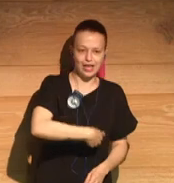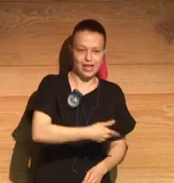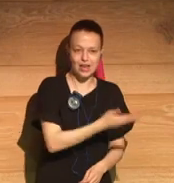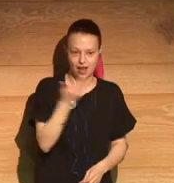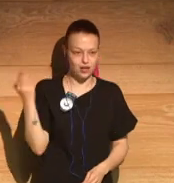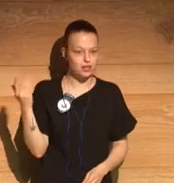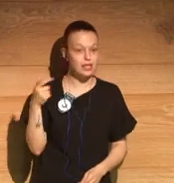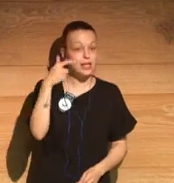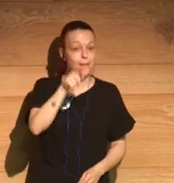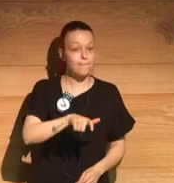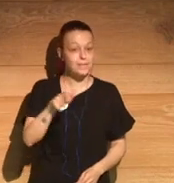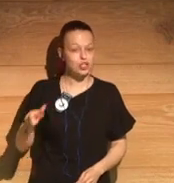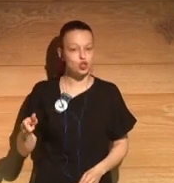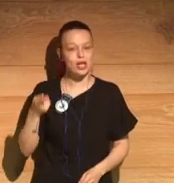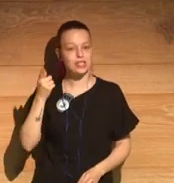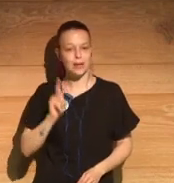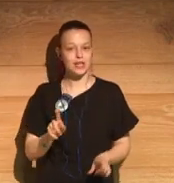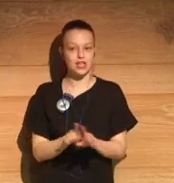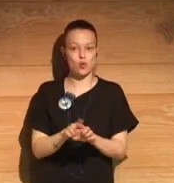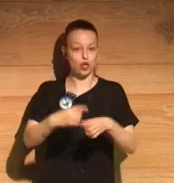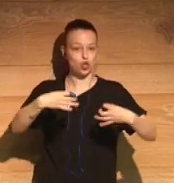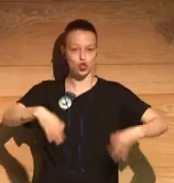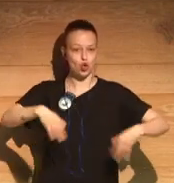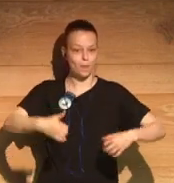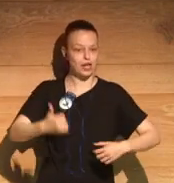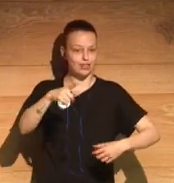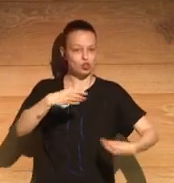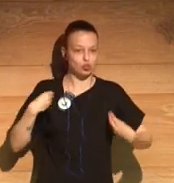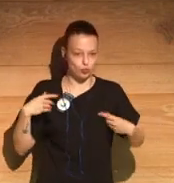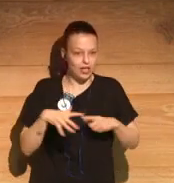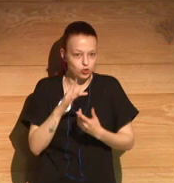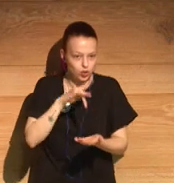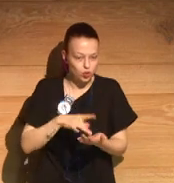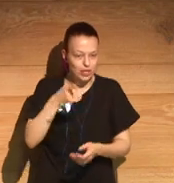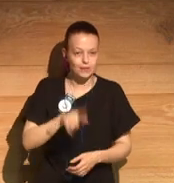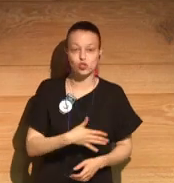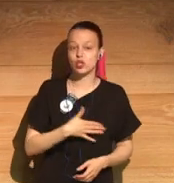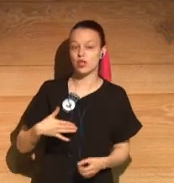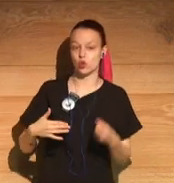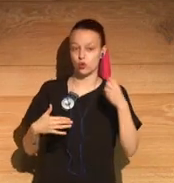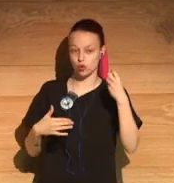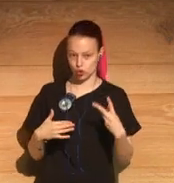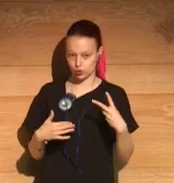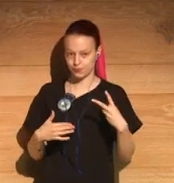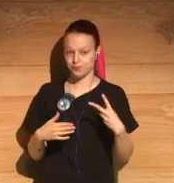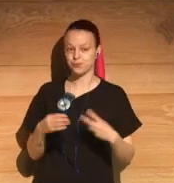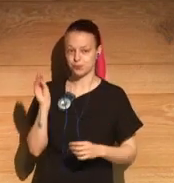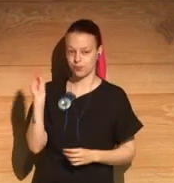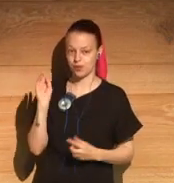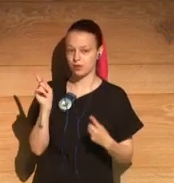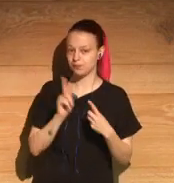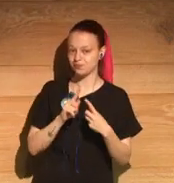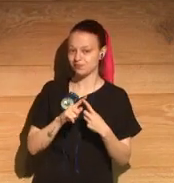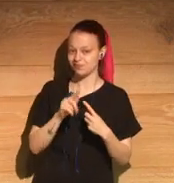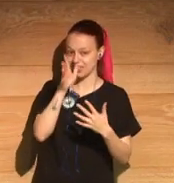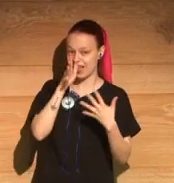Pretty much everyone's life. Even in the most, you know, simple people, a lot of things happen in their lives. So I'd like to